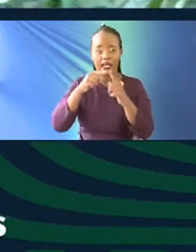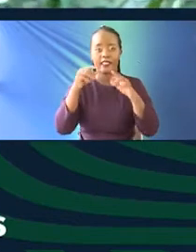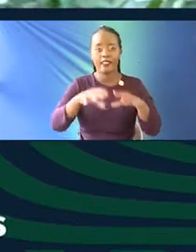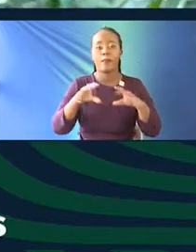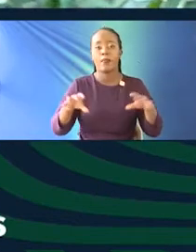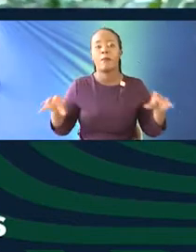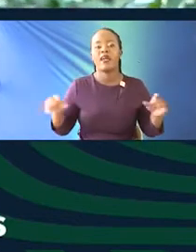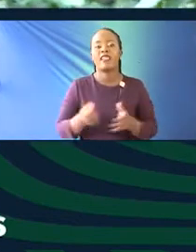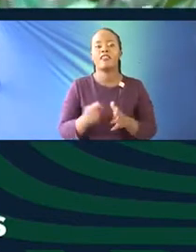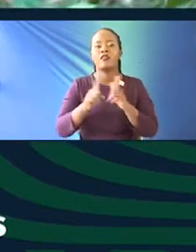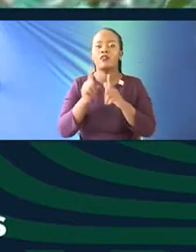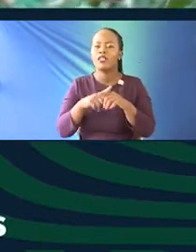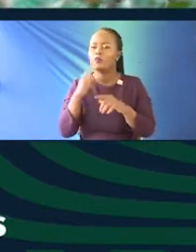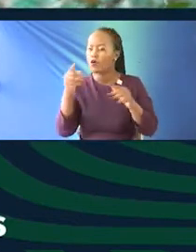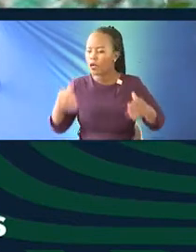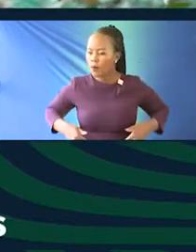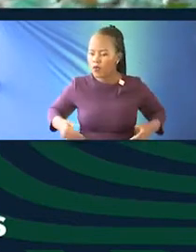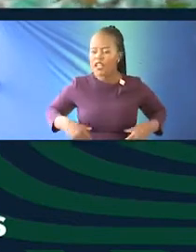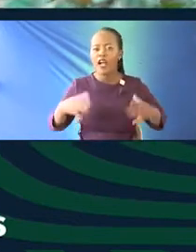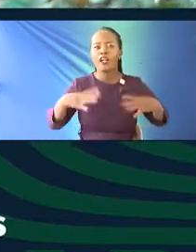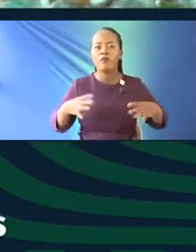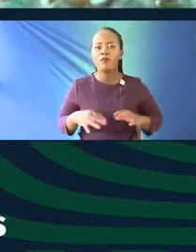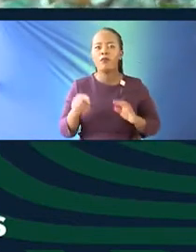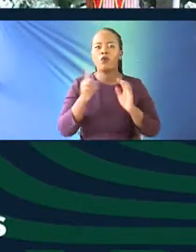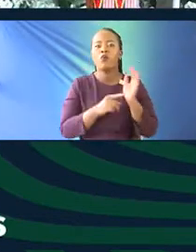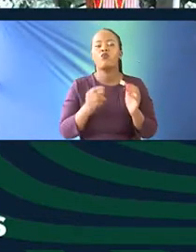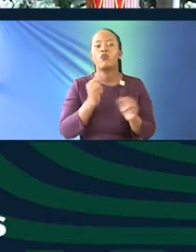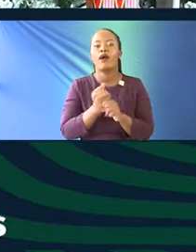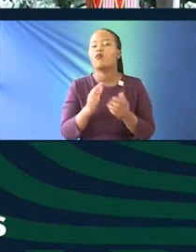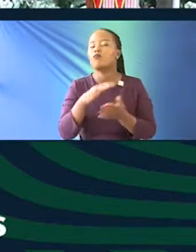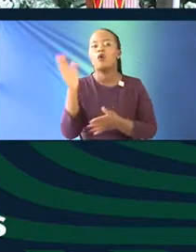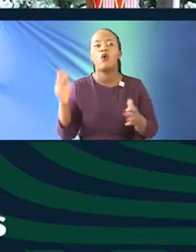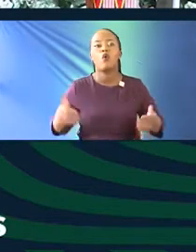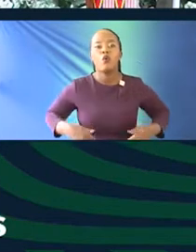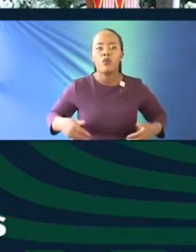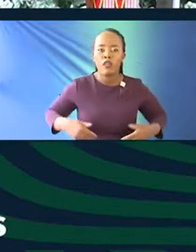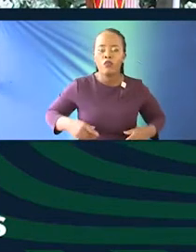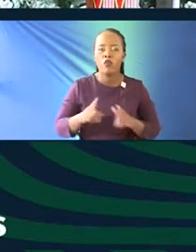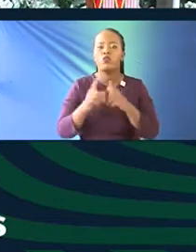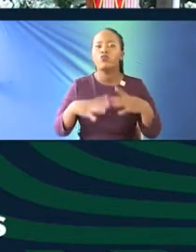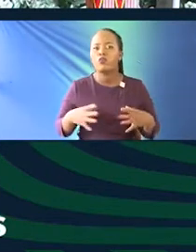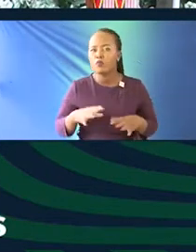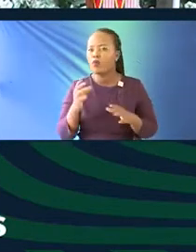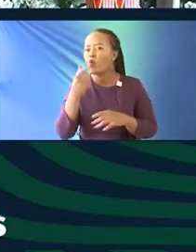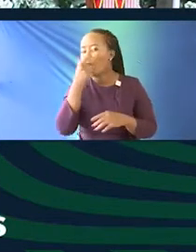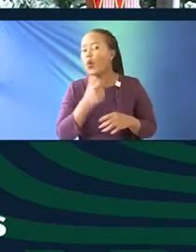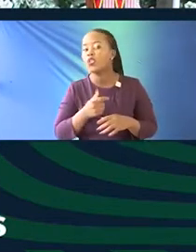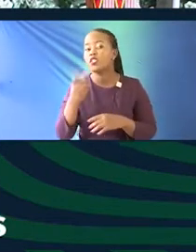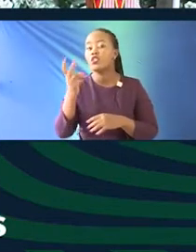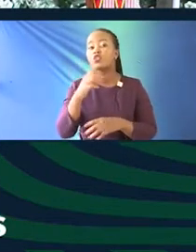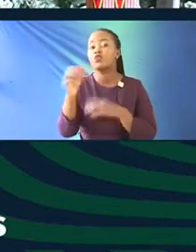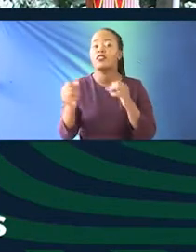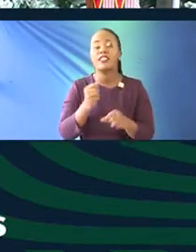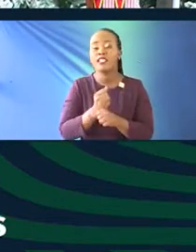people, we engage with a lot of the youth, so to speak, especially people in their early 20s, because one of our key products is